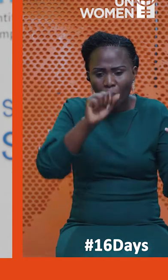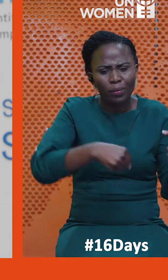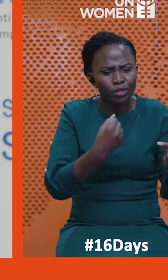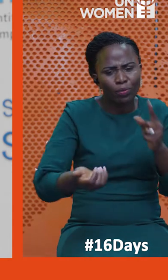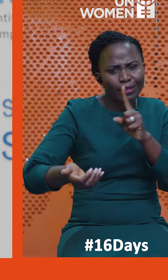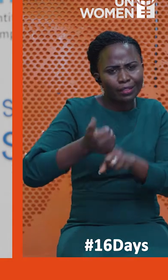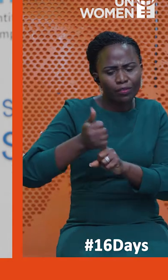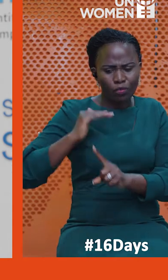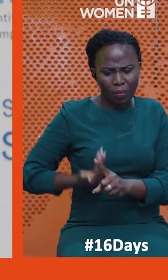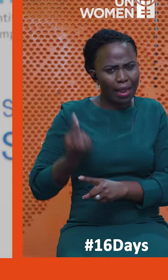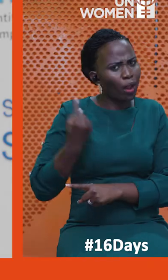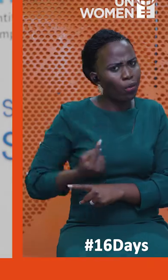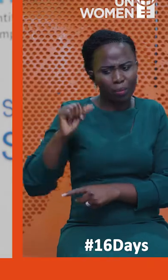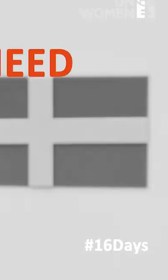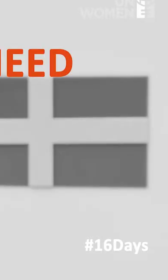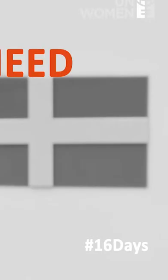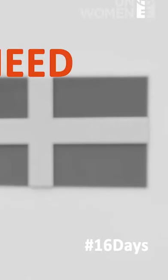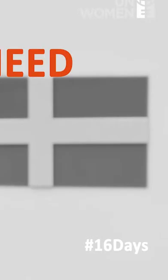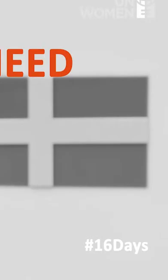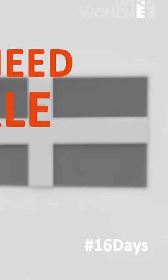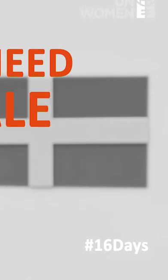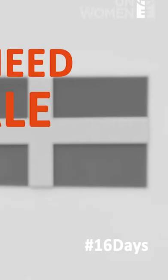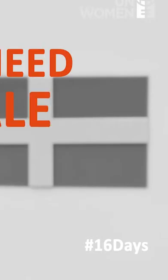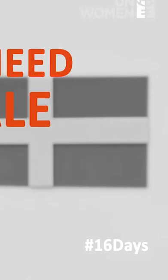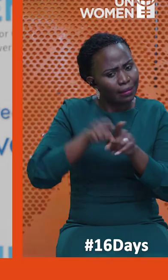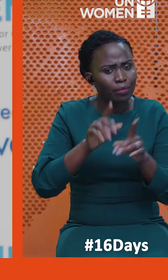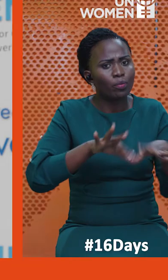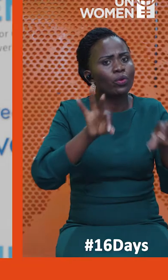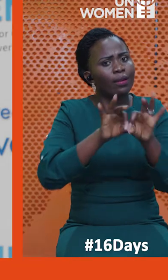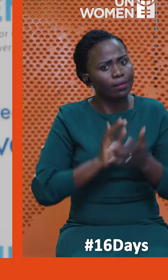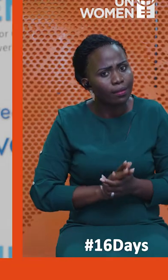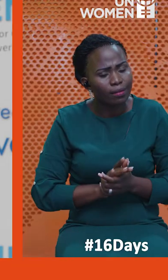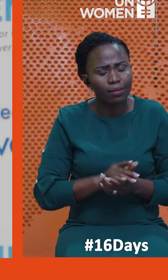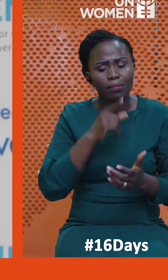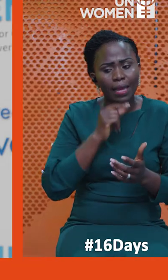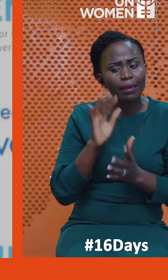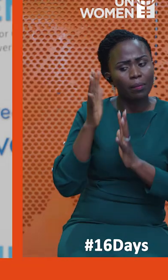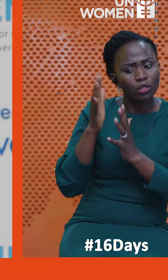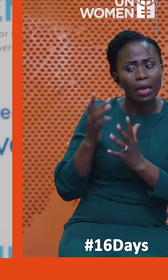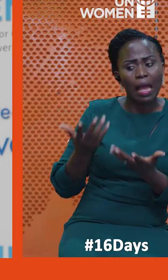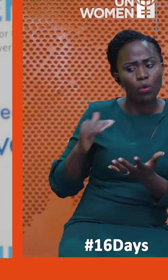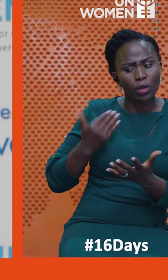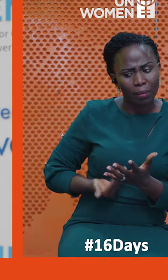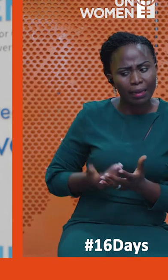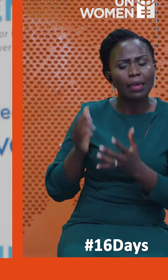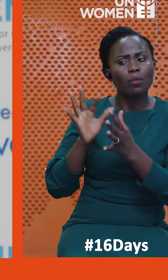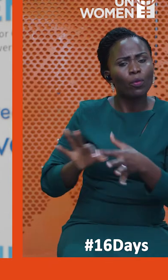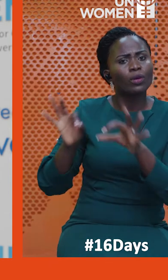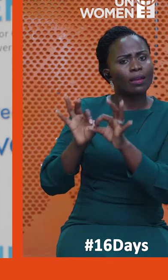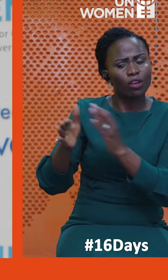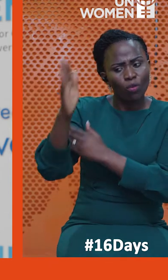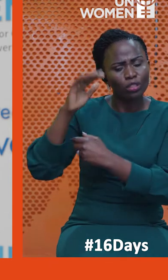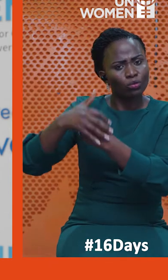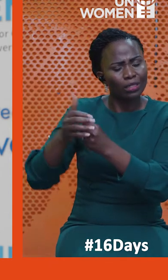be achieved by the women alone. We need the men on board to appreciate women as God's creation